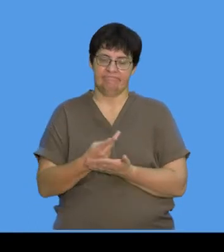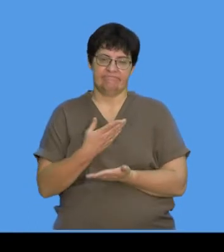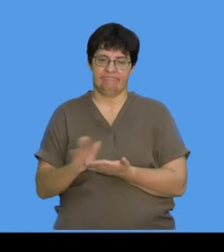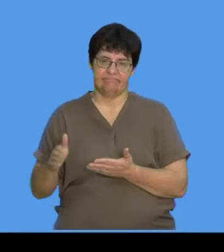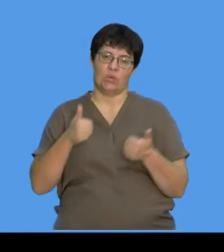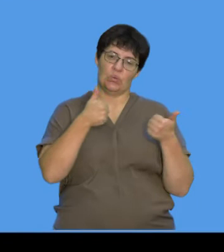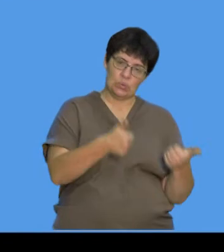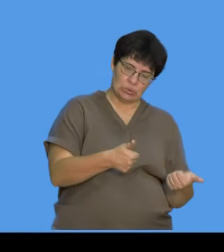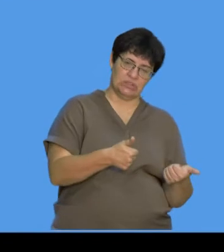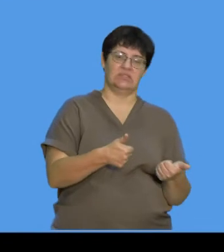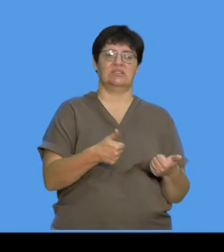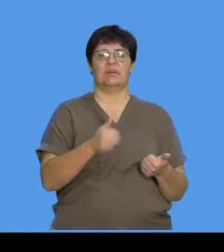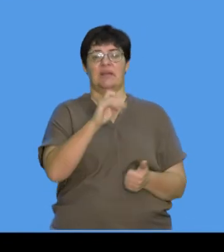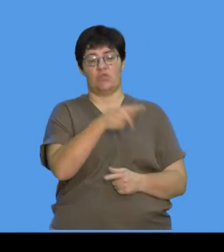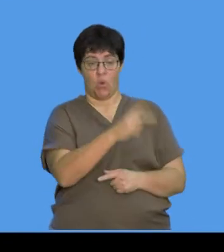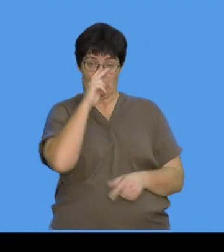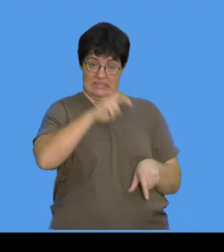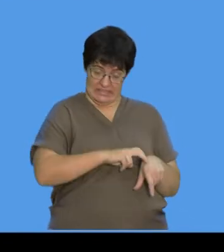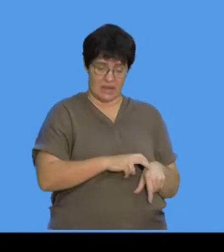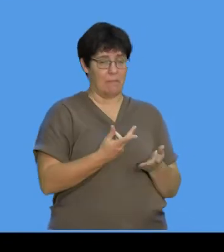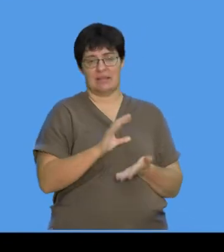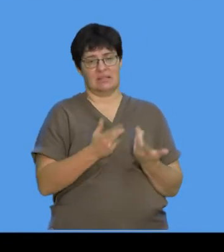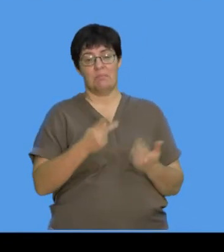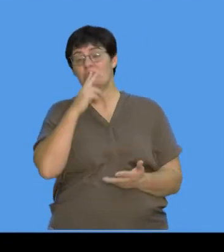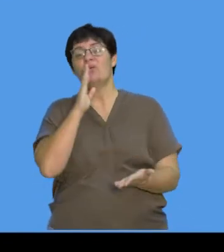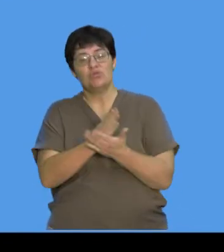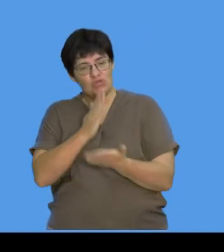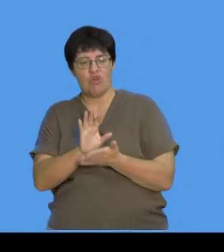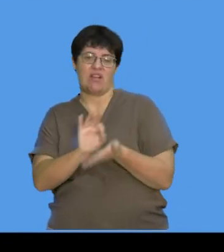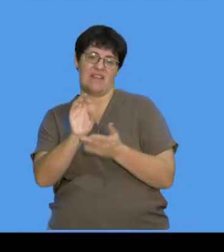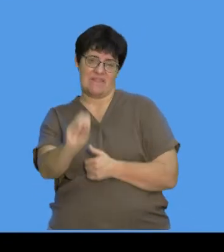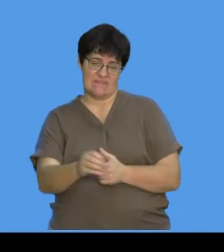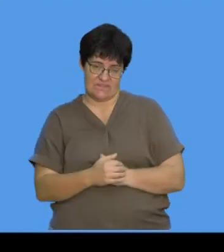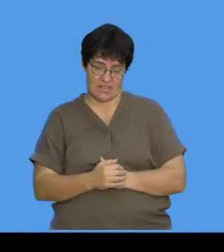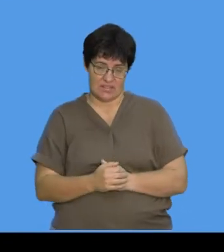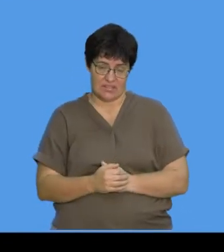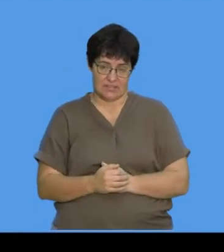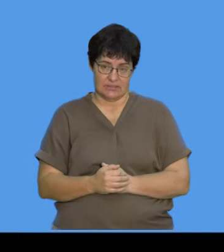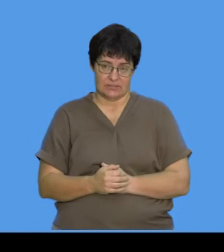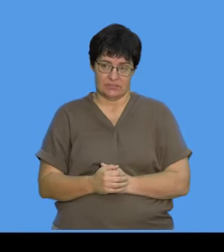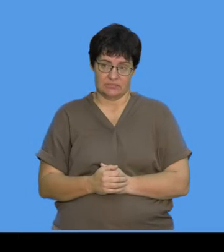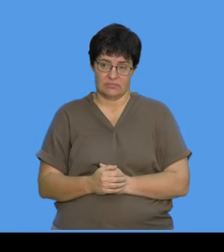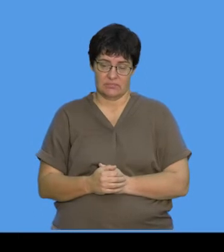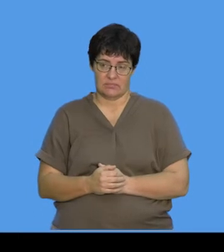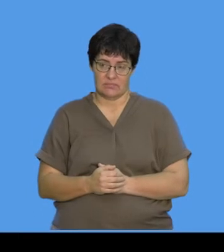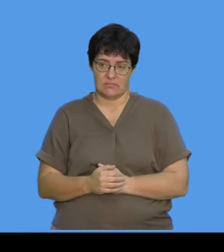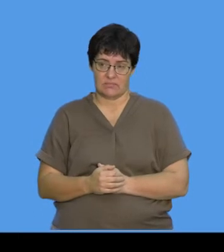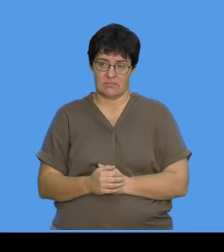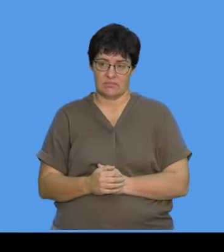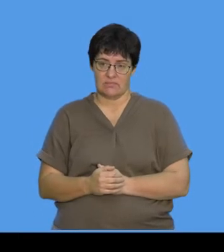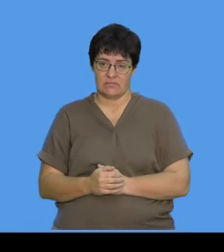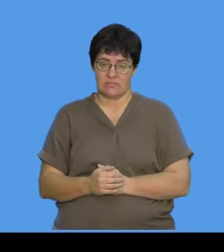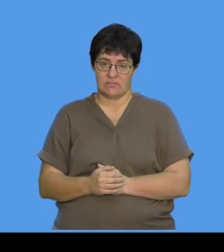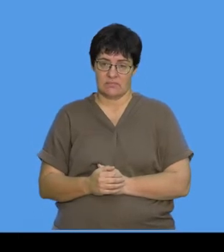we also get rid of good bacteria, but we've got to make sure we clean. Now, here, you've got to, if you've got,